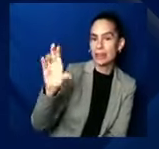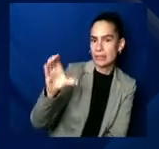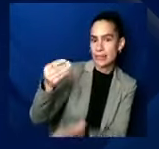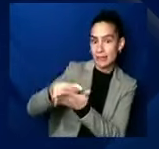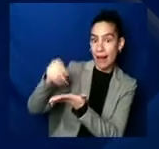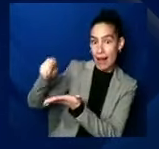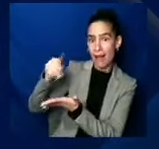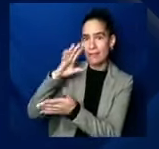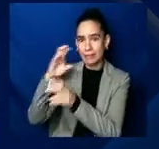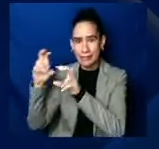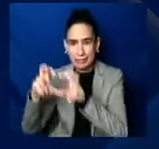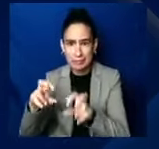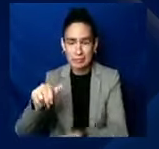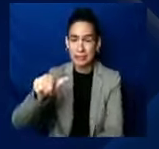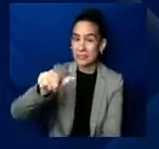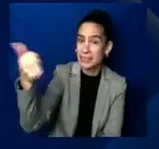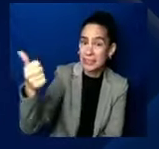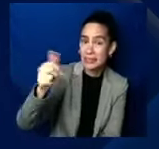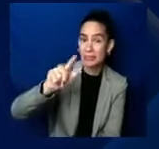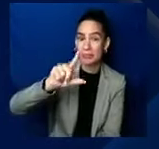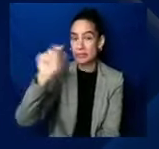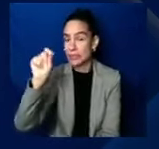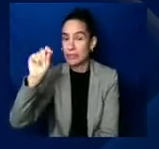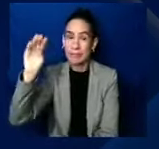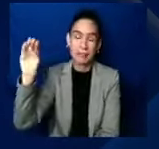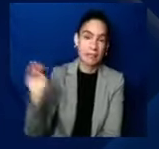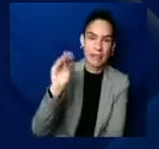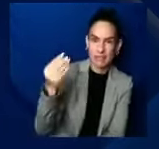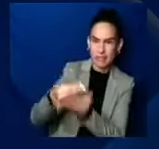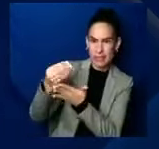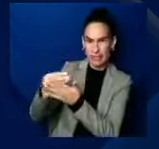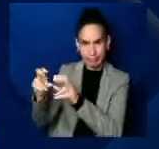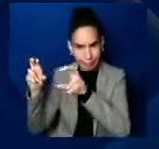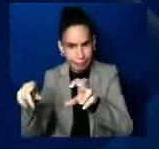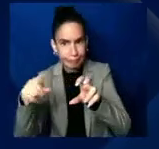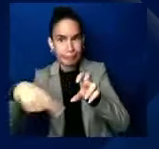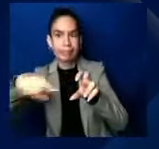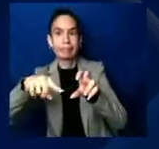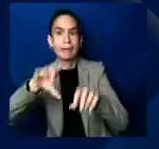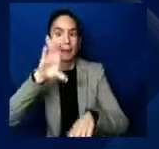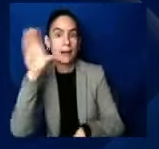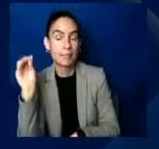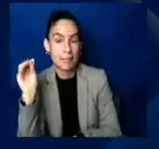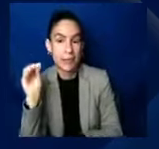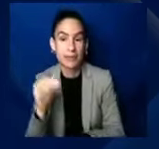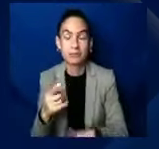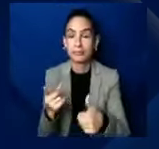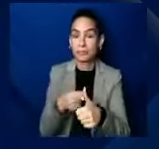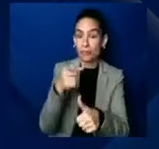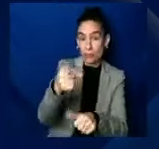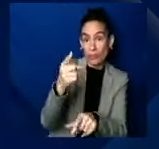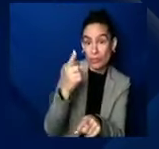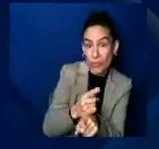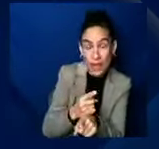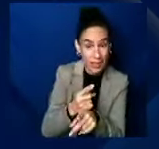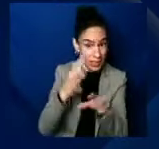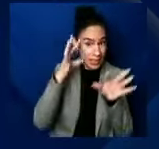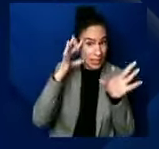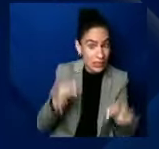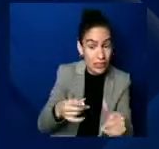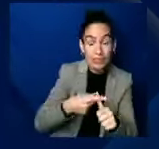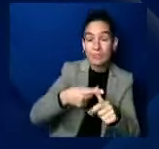these types of companies, not just because it's the right thing to do, but because I actually think there's a lot of amazing